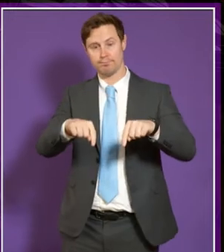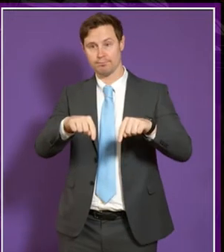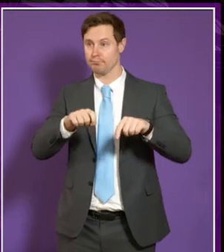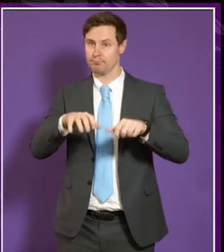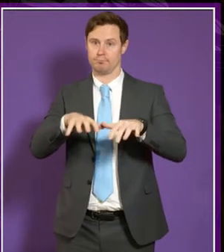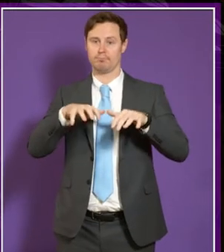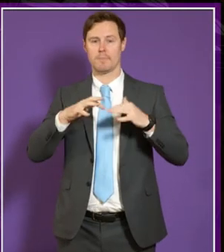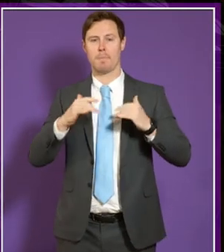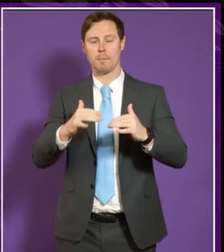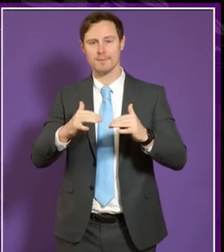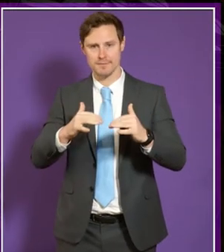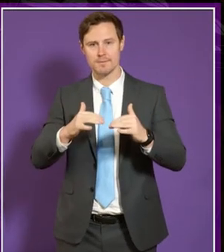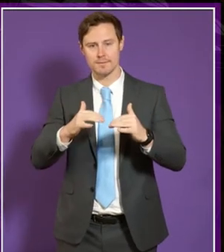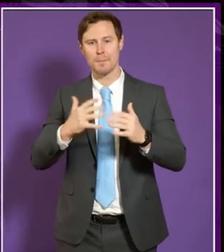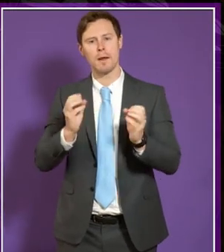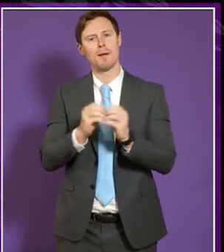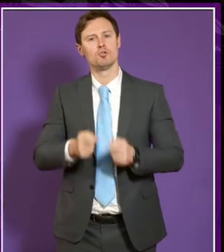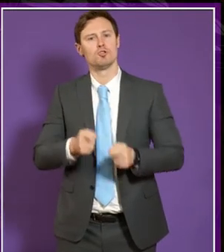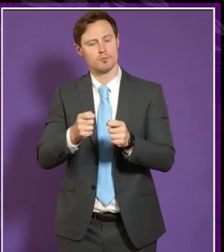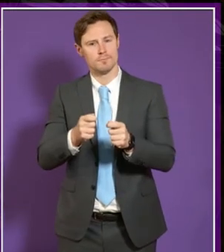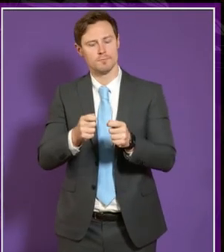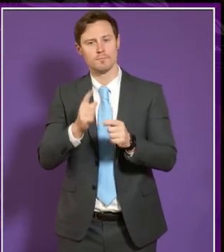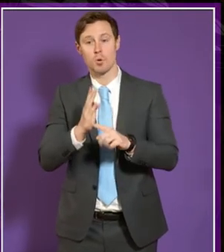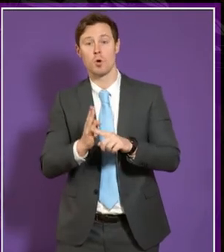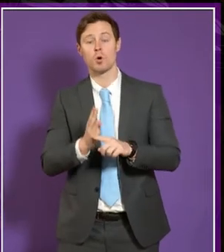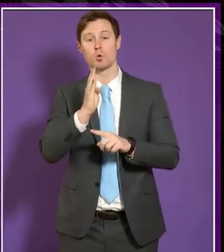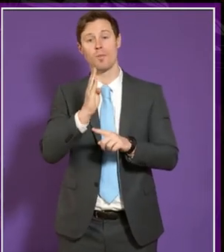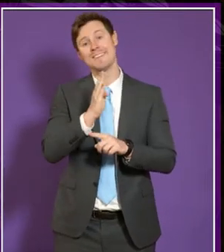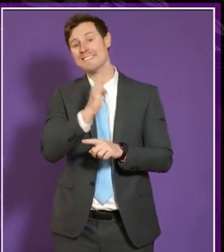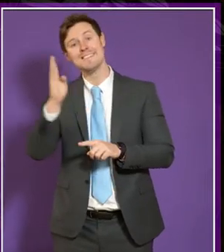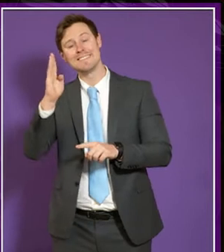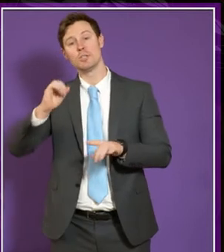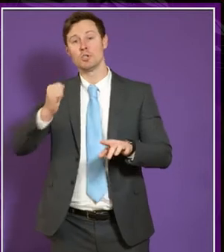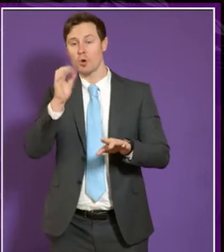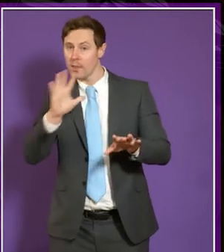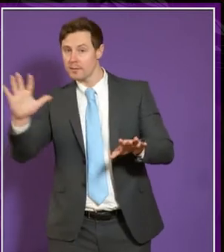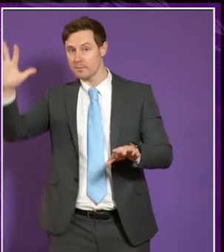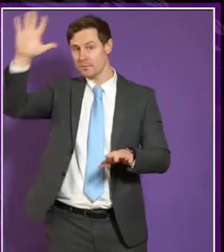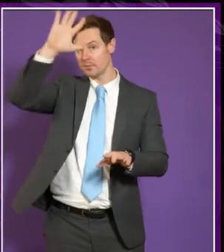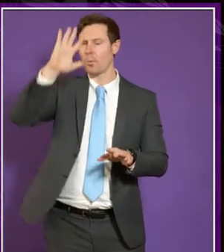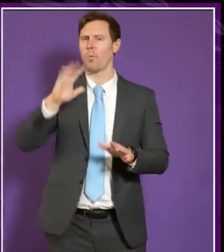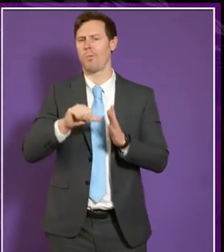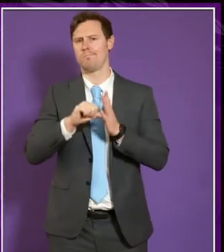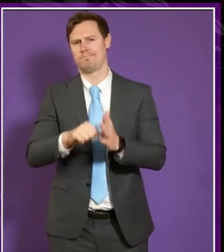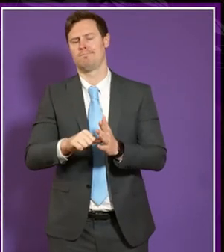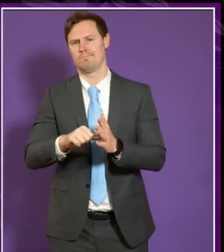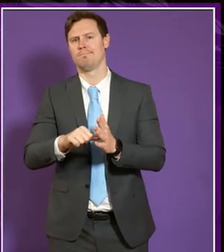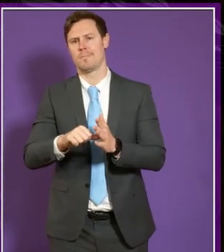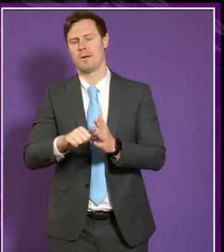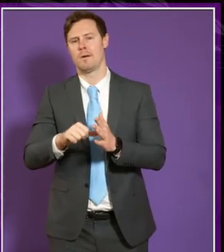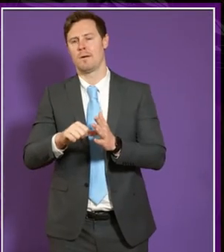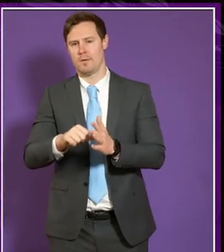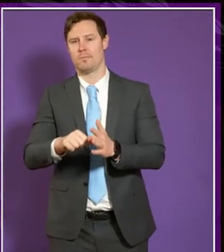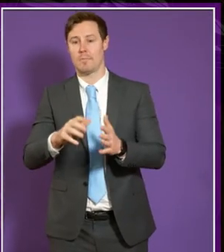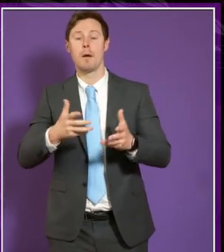in in the chamber the mention was made um the northeast of scotland uh there is a particular challenge with regards